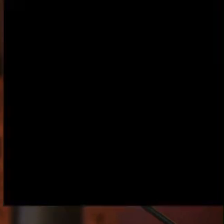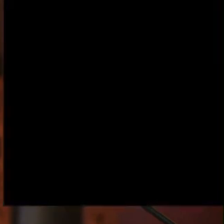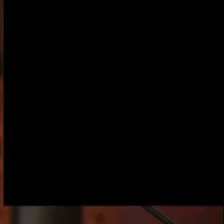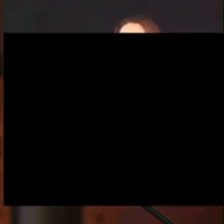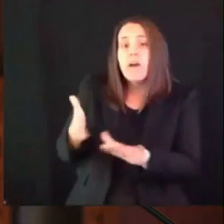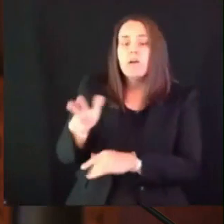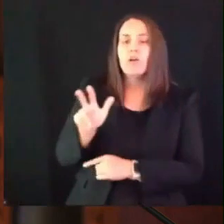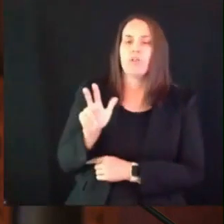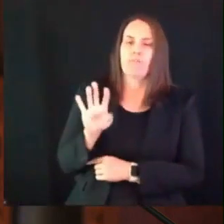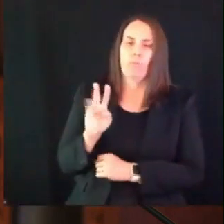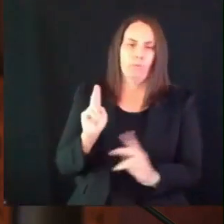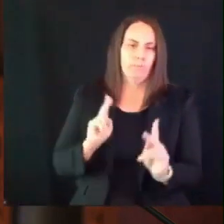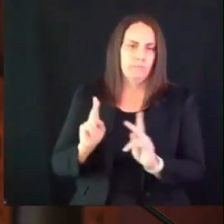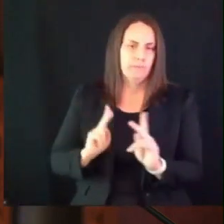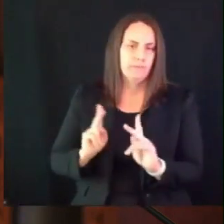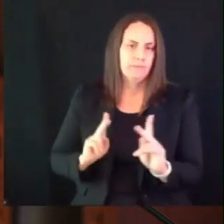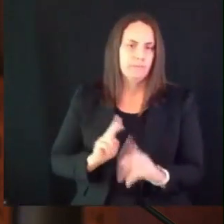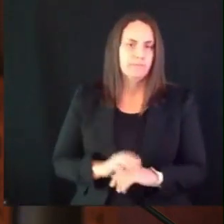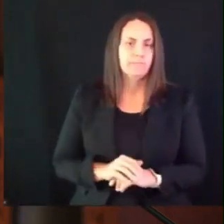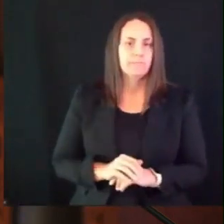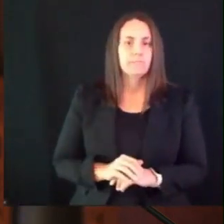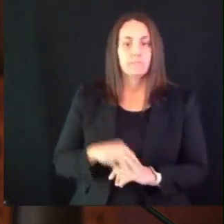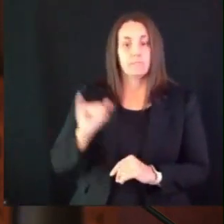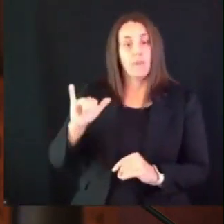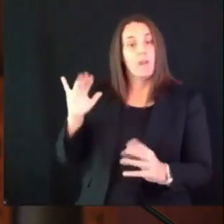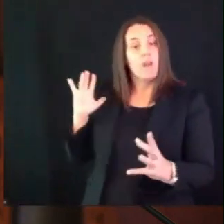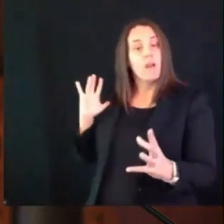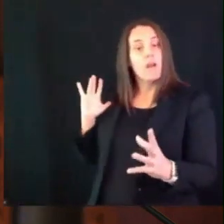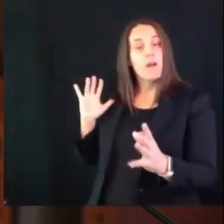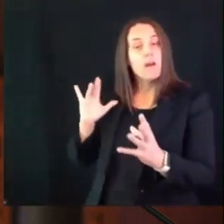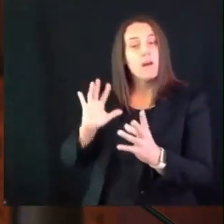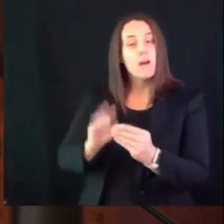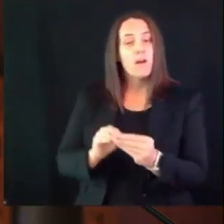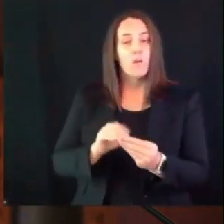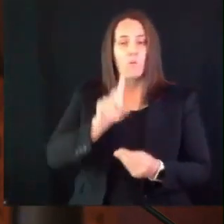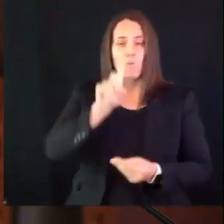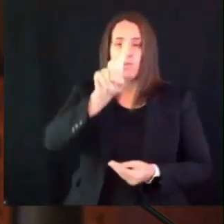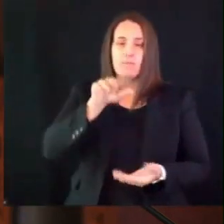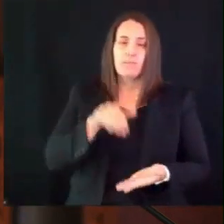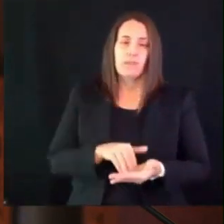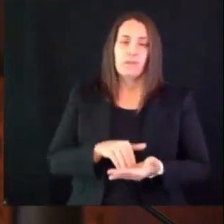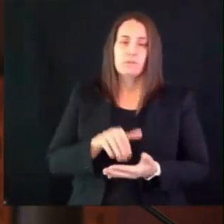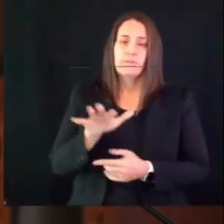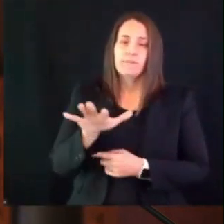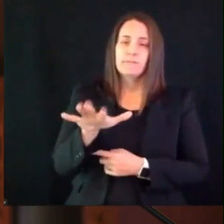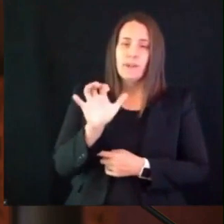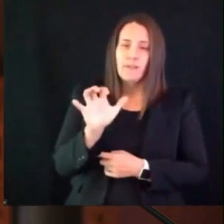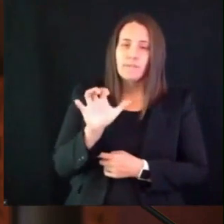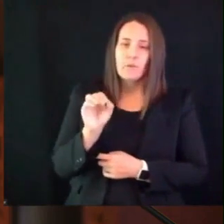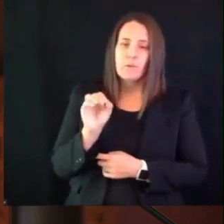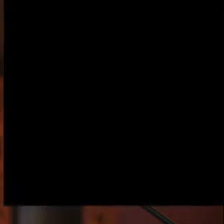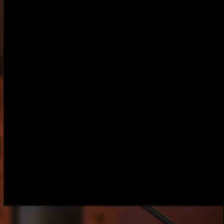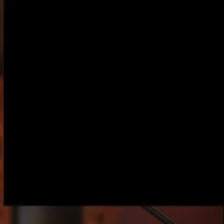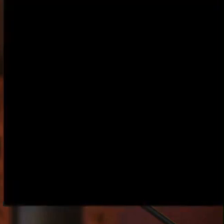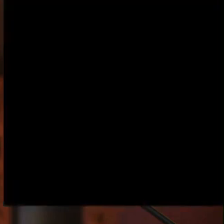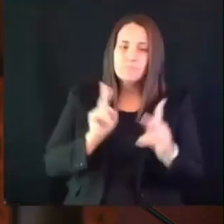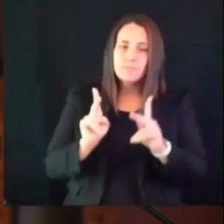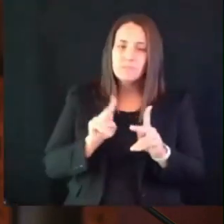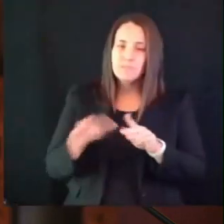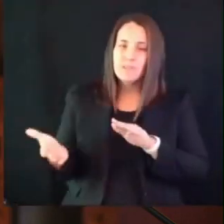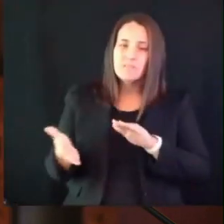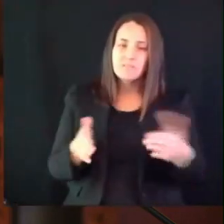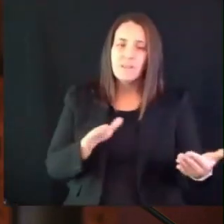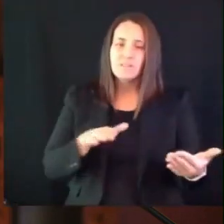tomorrow the alternate care facility at the wisconsin state fair park will open it's ready to accept covid19